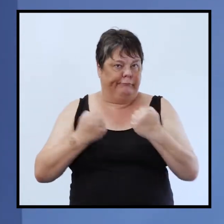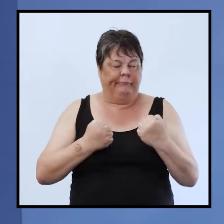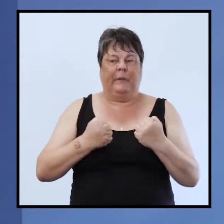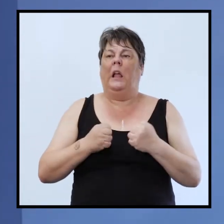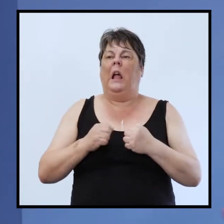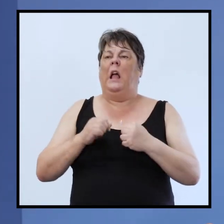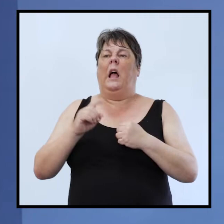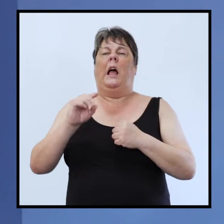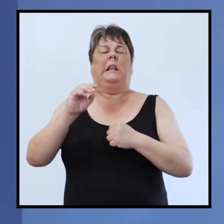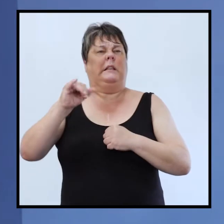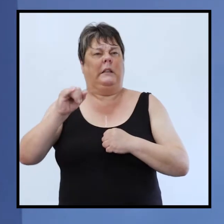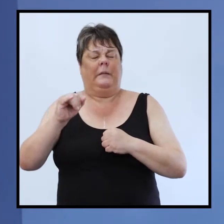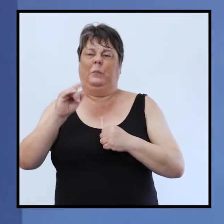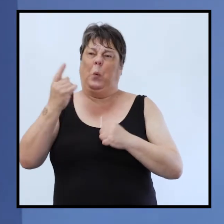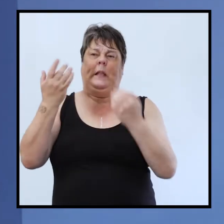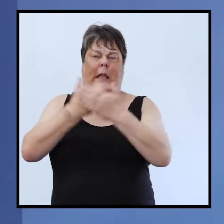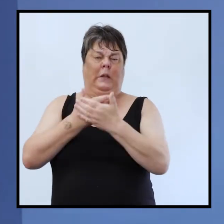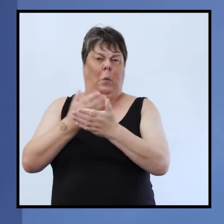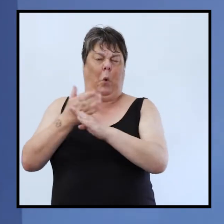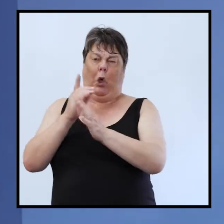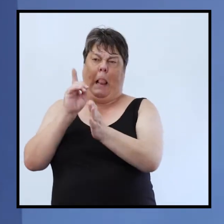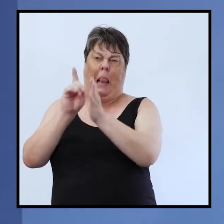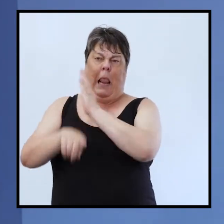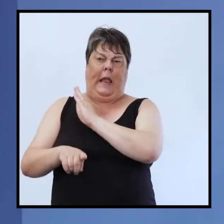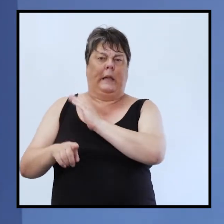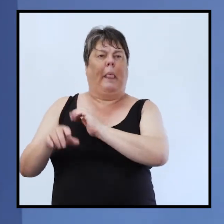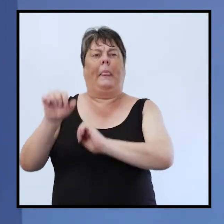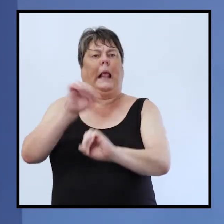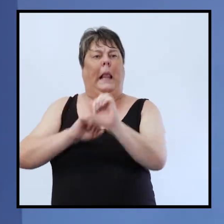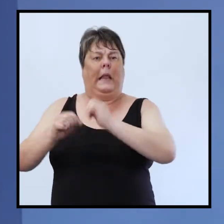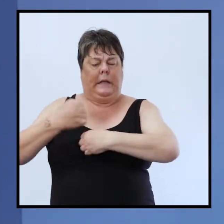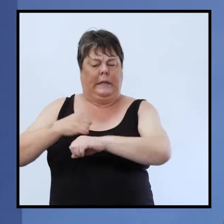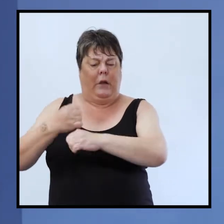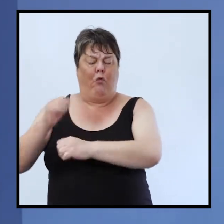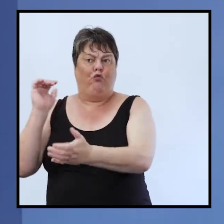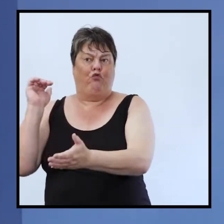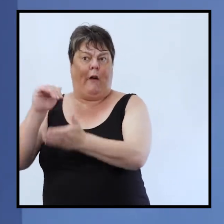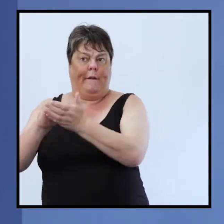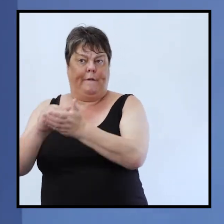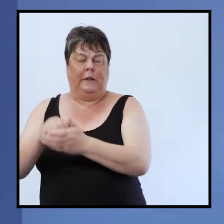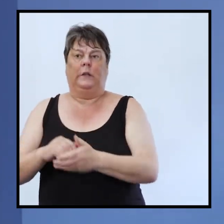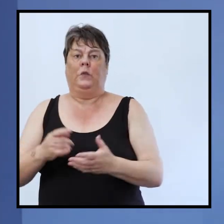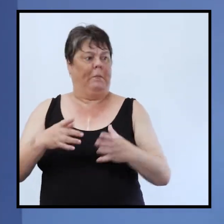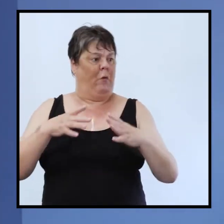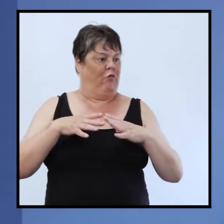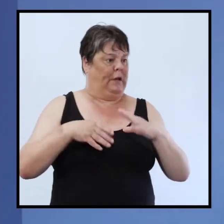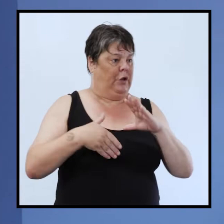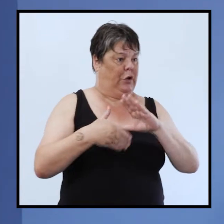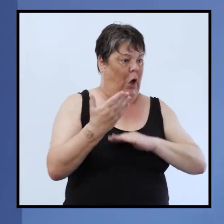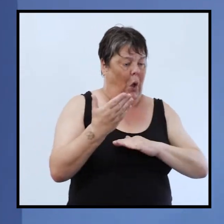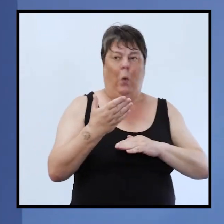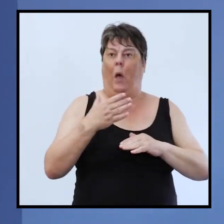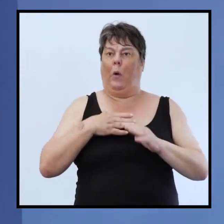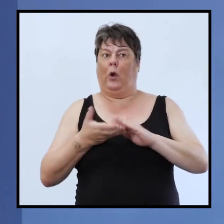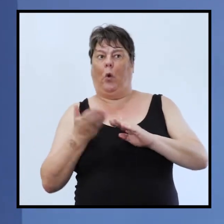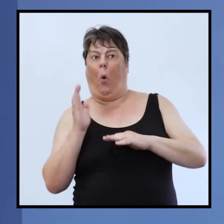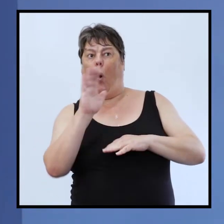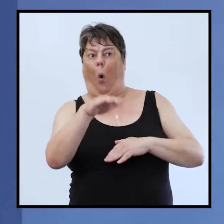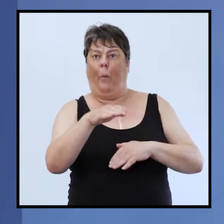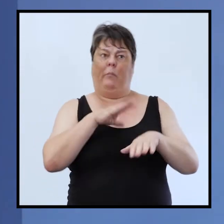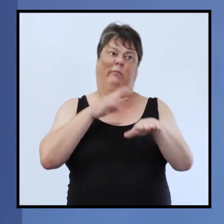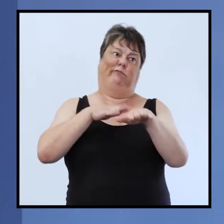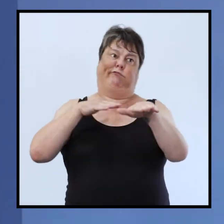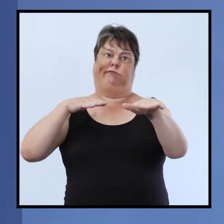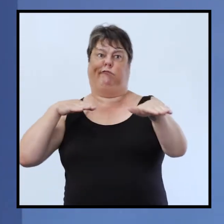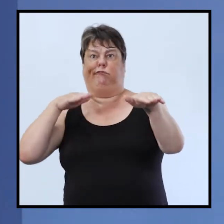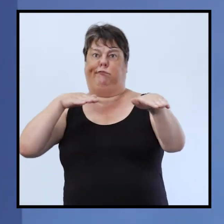but one night i was working quite late so it was late enough for the cleaners to be coming in and so as i was getting ready to leave keen keen to get out and get onto the